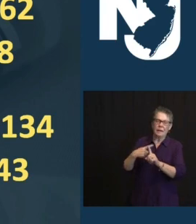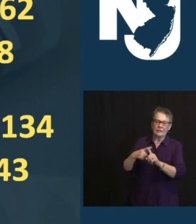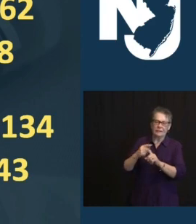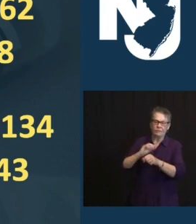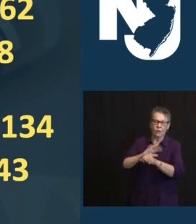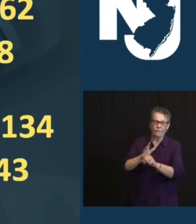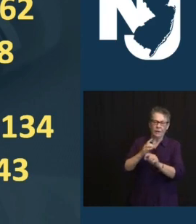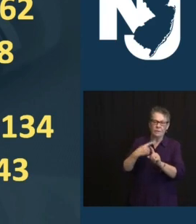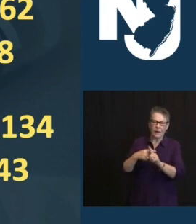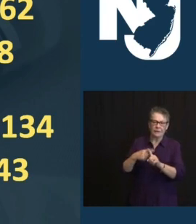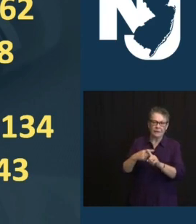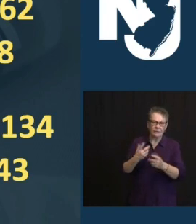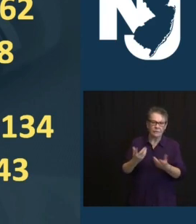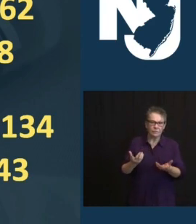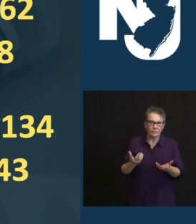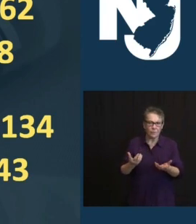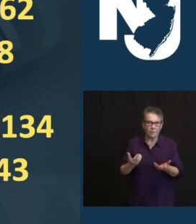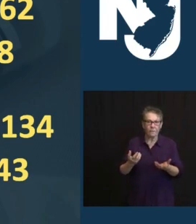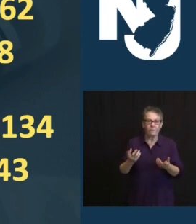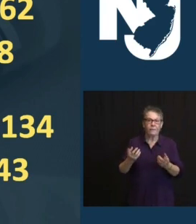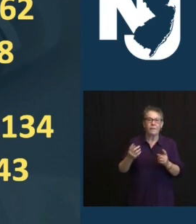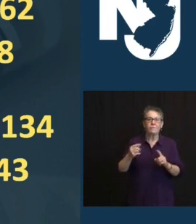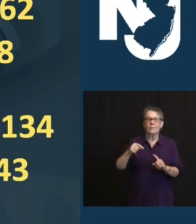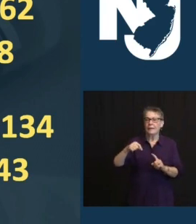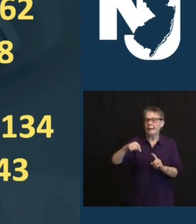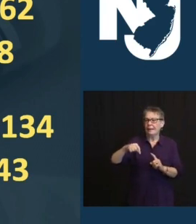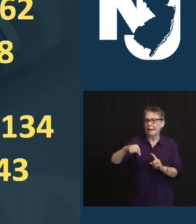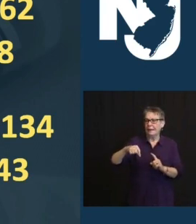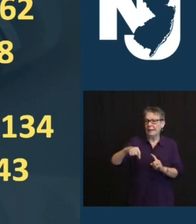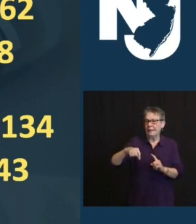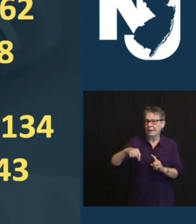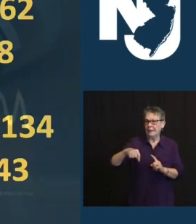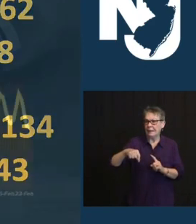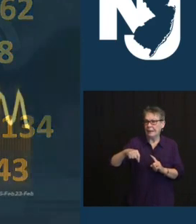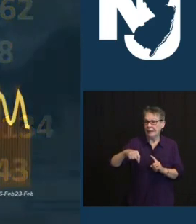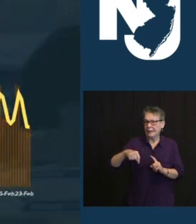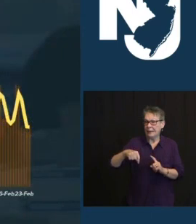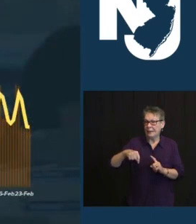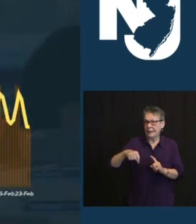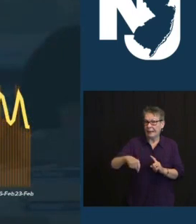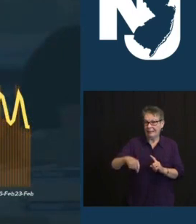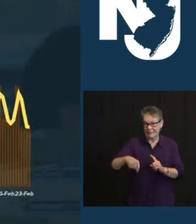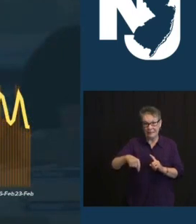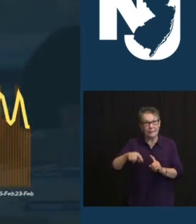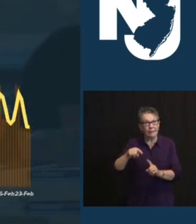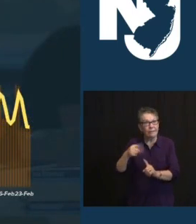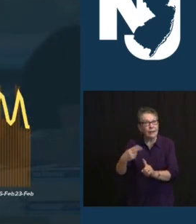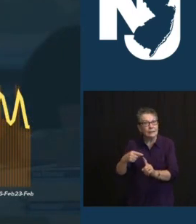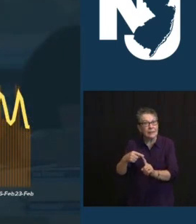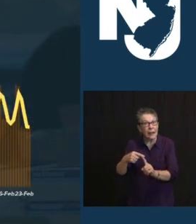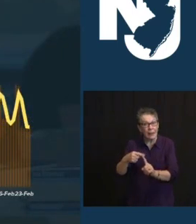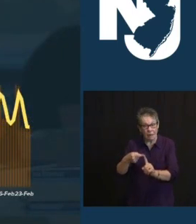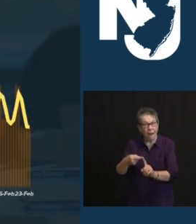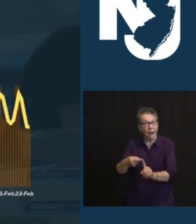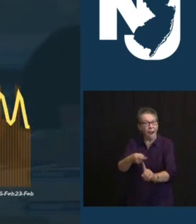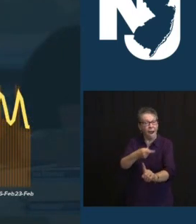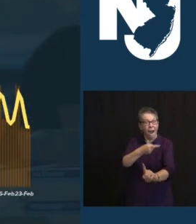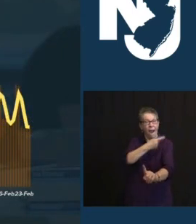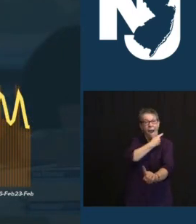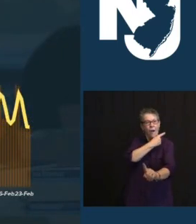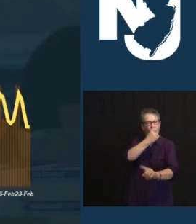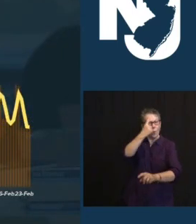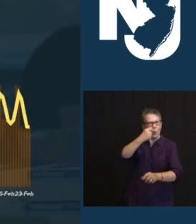FIRST CONFIRMED CASE. THE POSITIVITY FOR ALL 44,835 PCR TESTS RECORDED ON THURSDAY